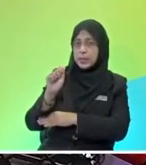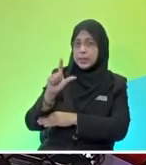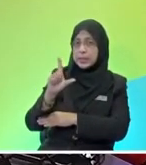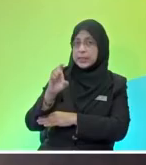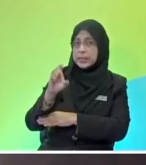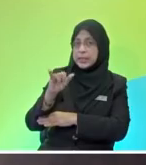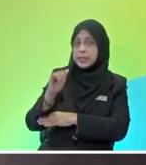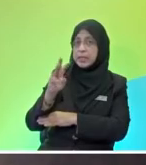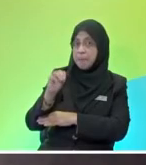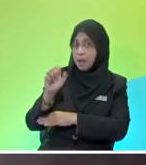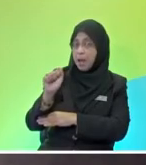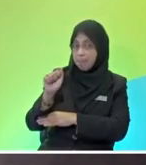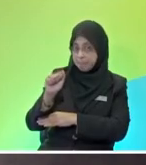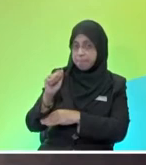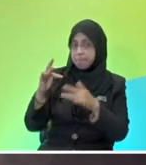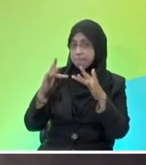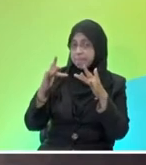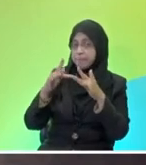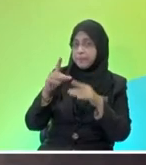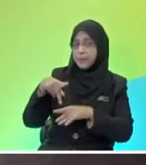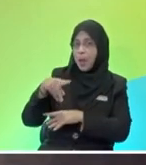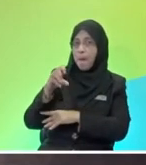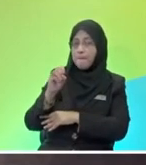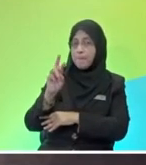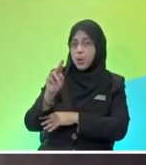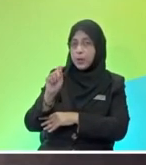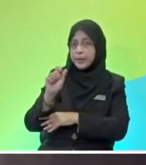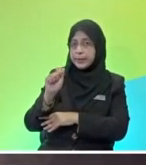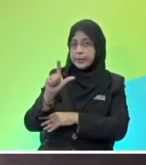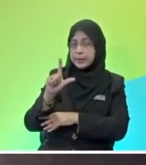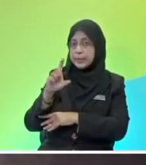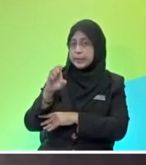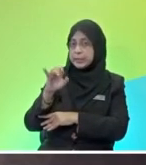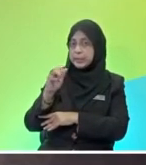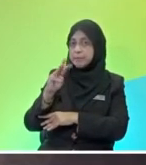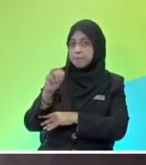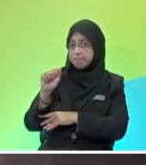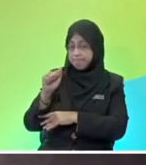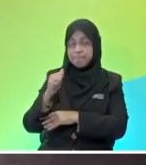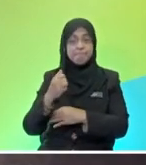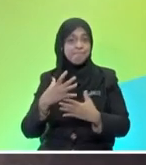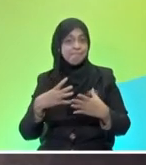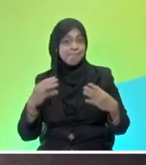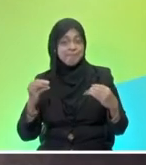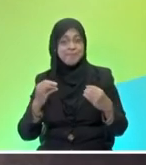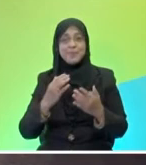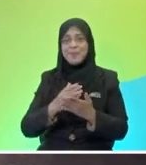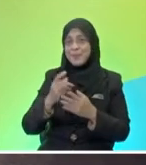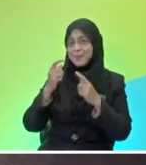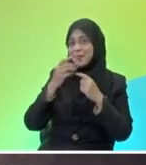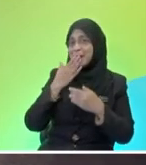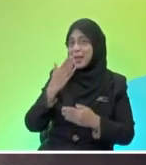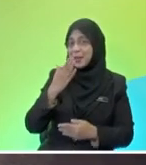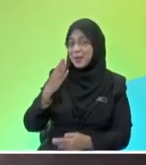delima that's right and with that we're finished we have we've come to the end of our show so thank you so much mr quack or mr q